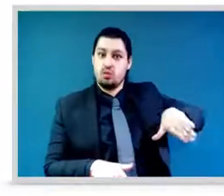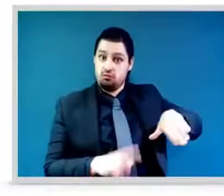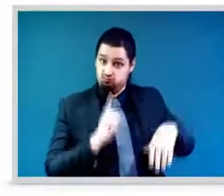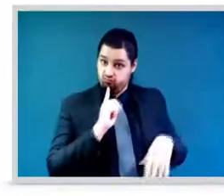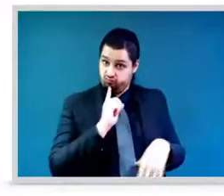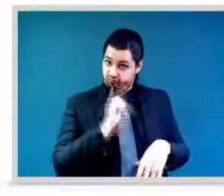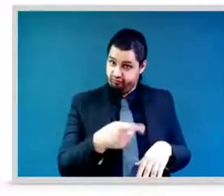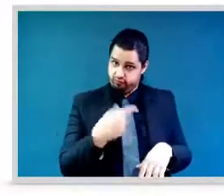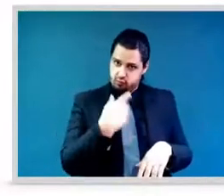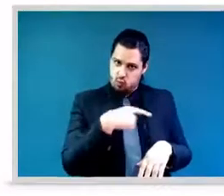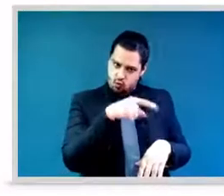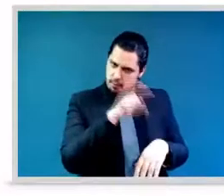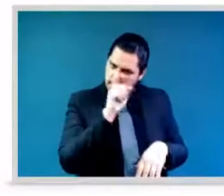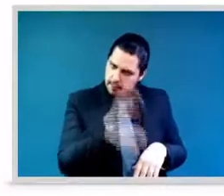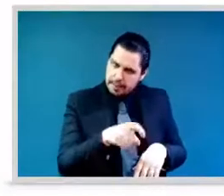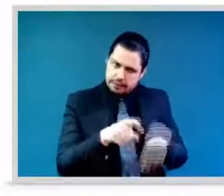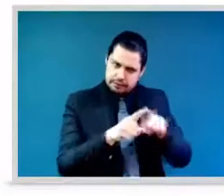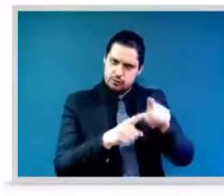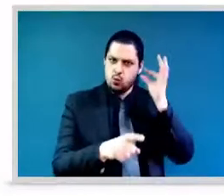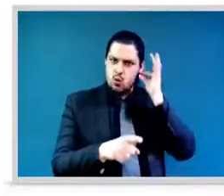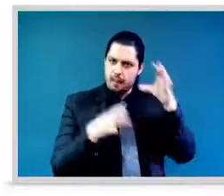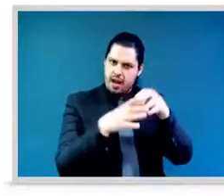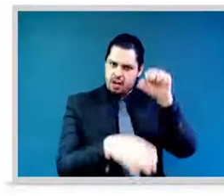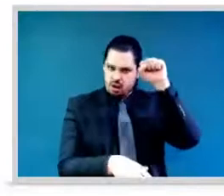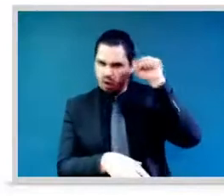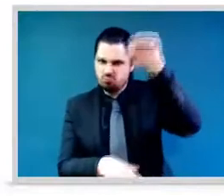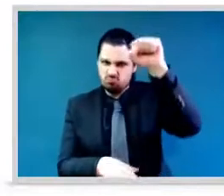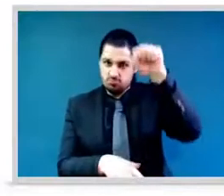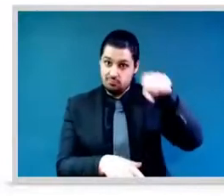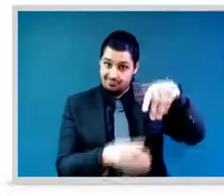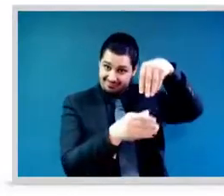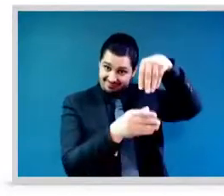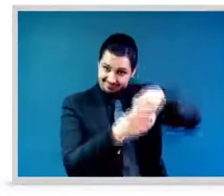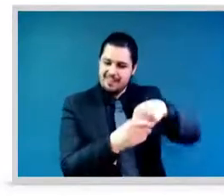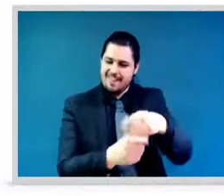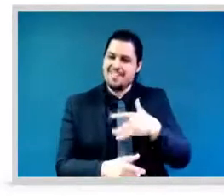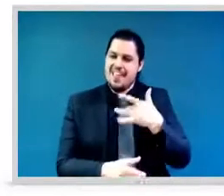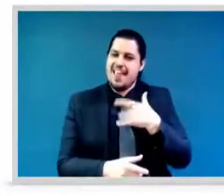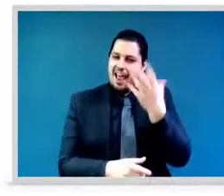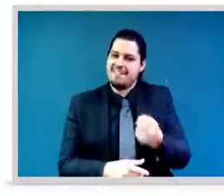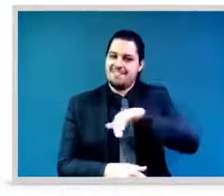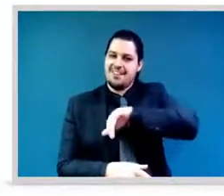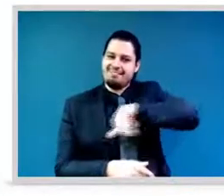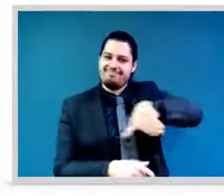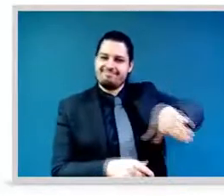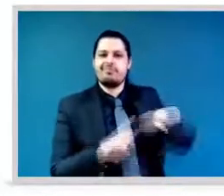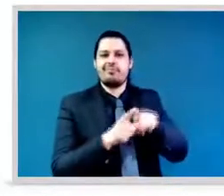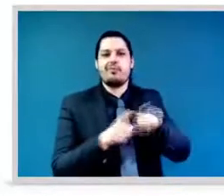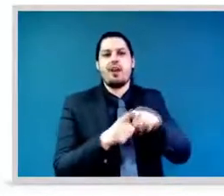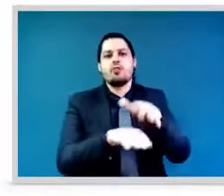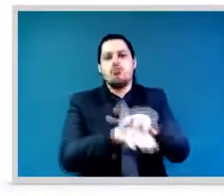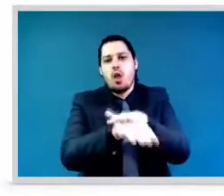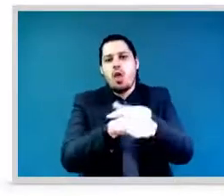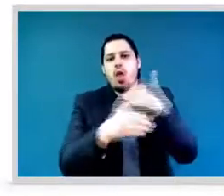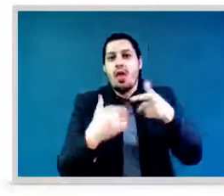the appetite that women have for leadership. And that has to end. Young